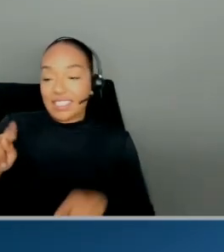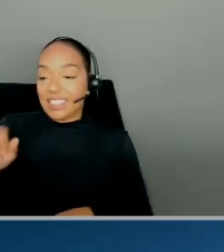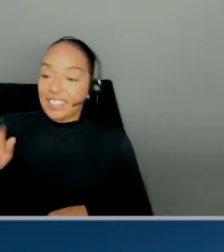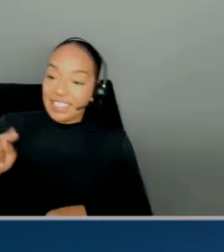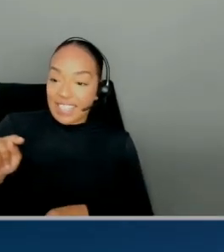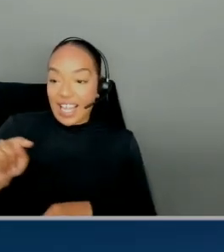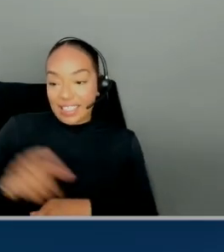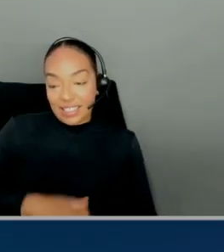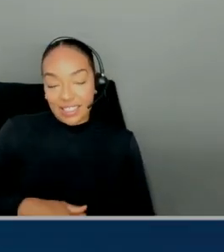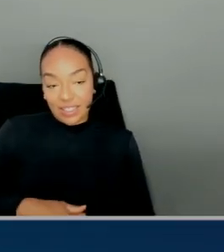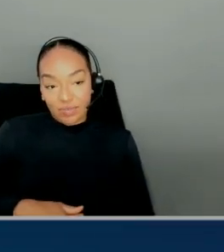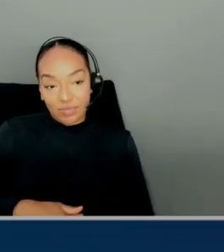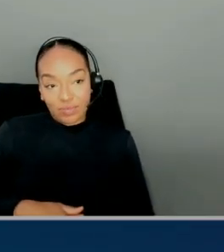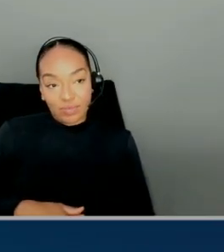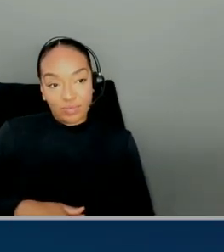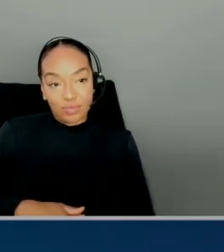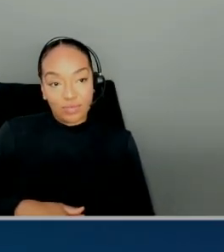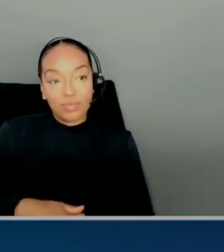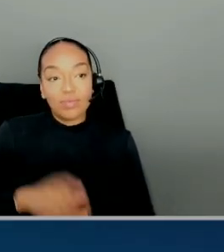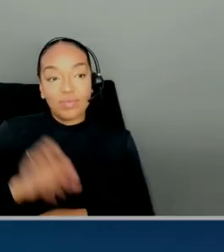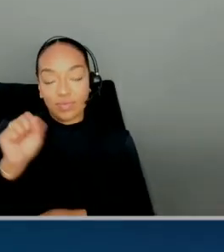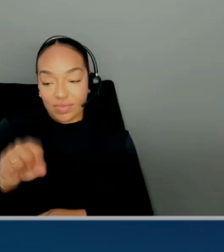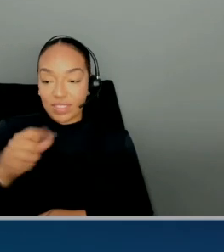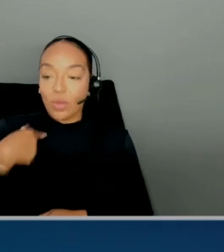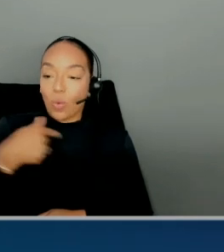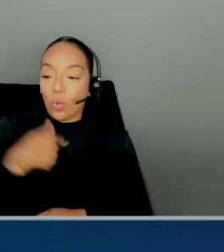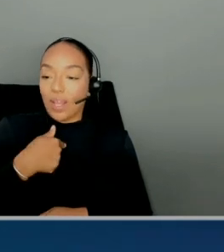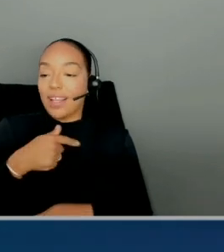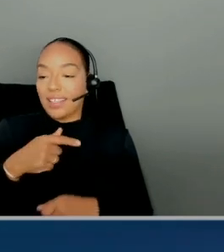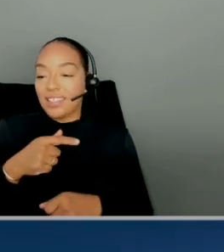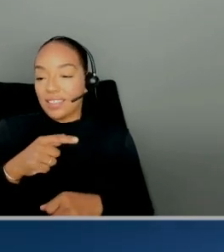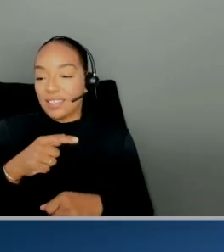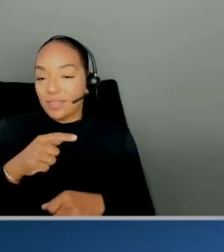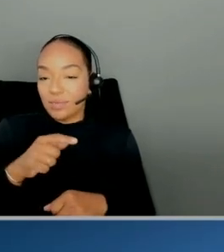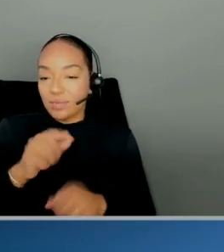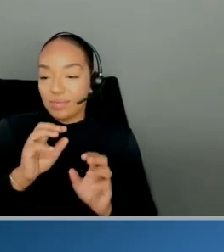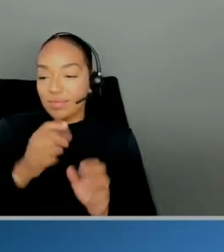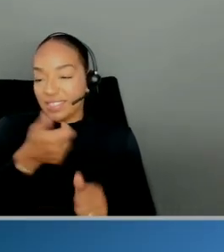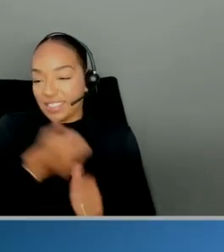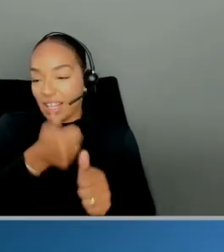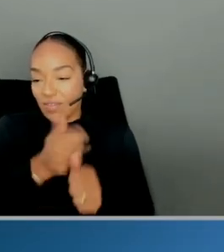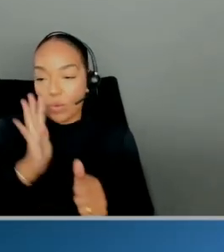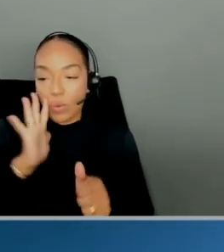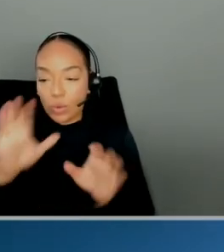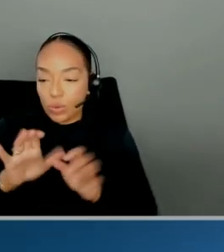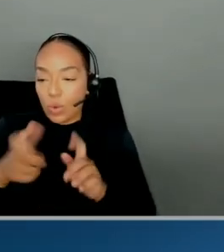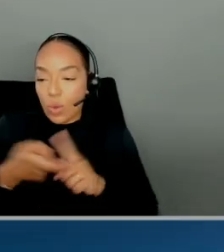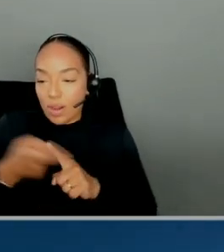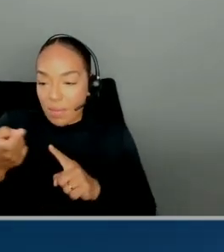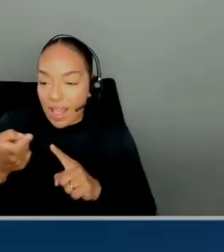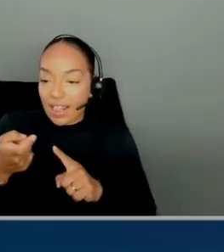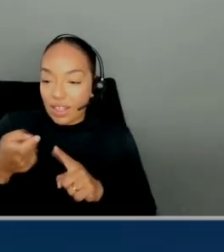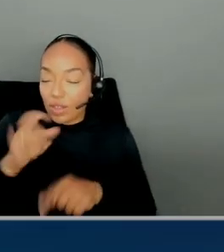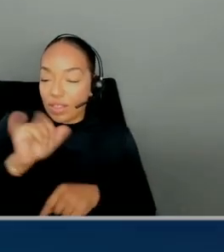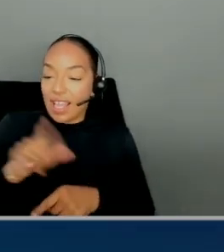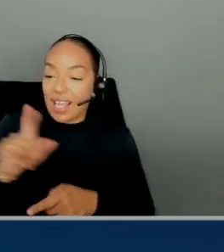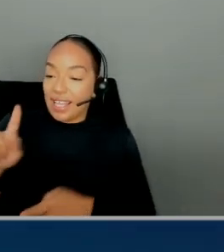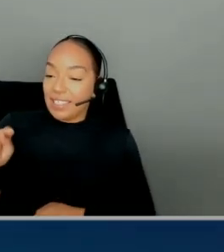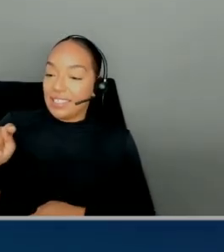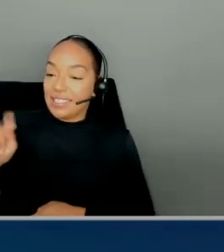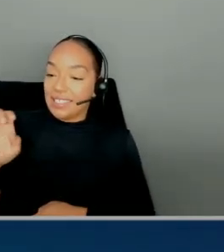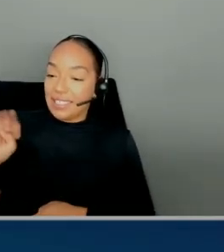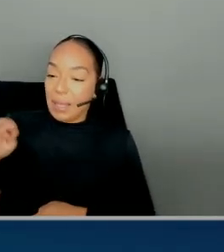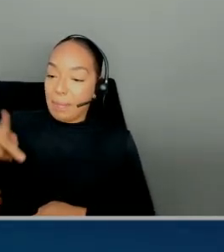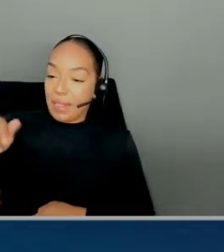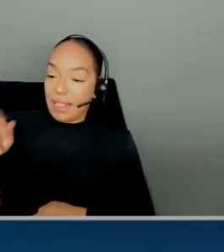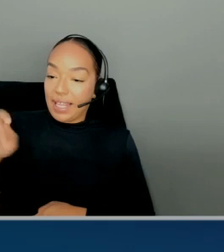way to do that automatically, because there's a CloudFormation template, which we have released as a part of blog. Oh, wonderful. And it will